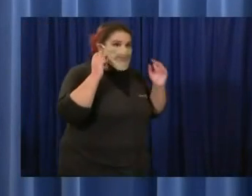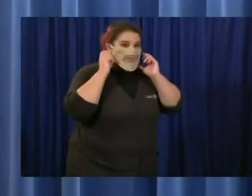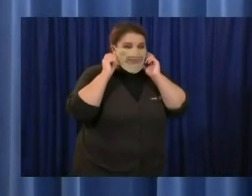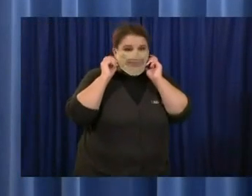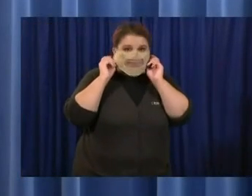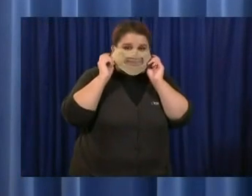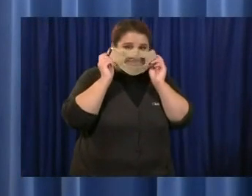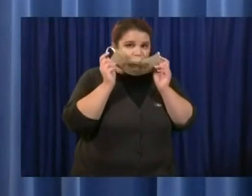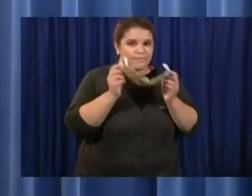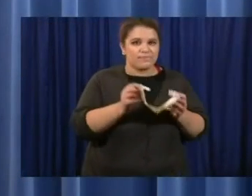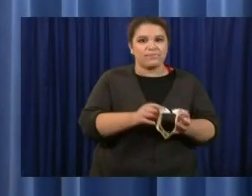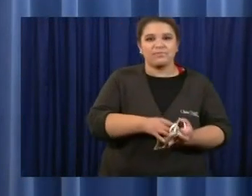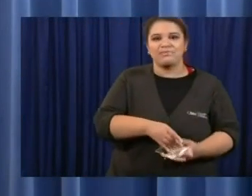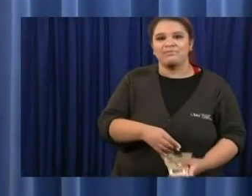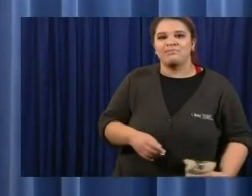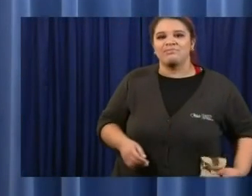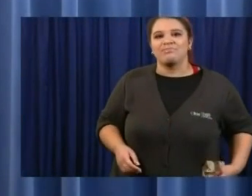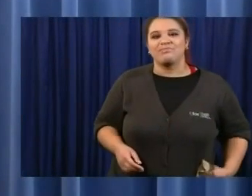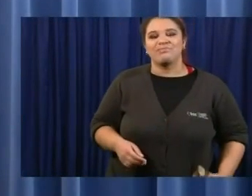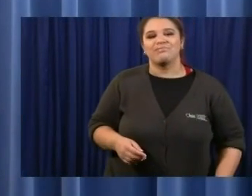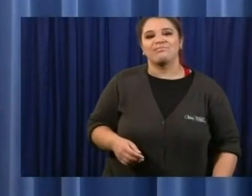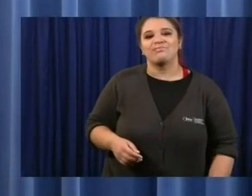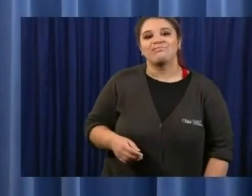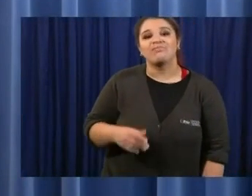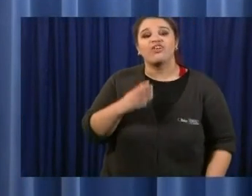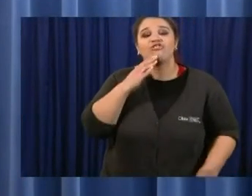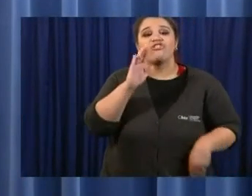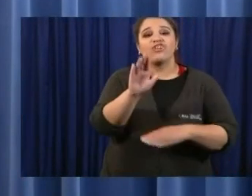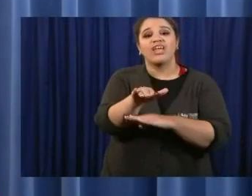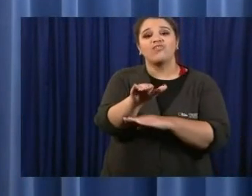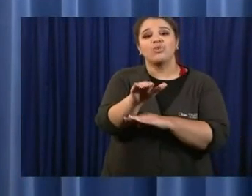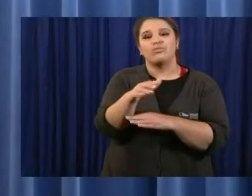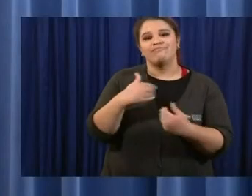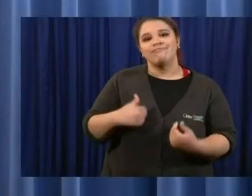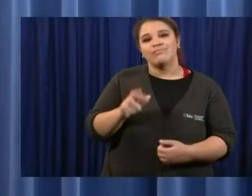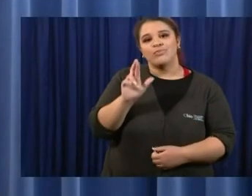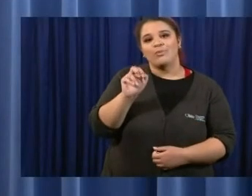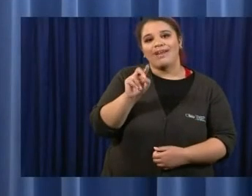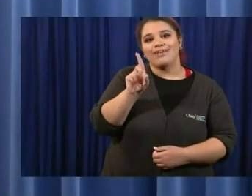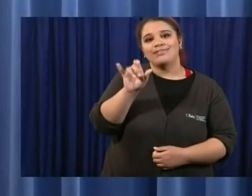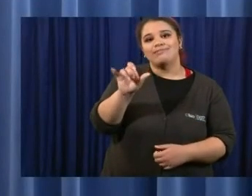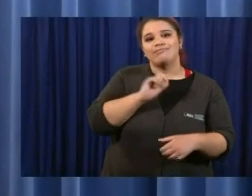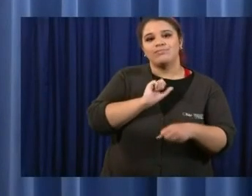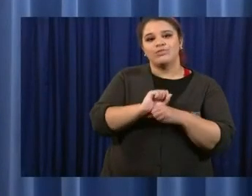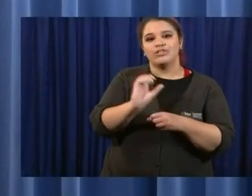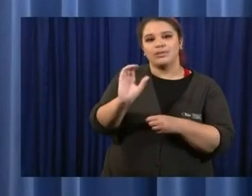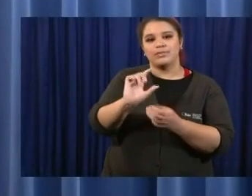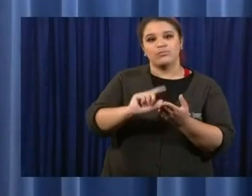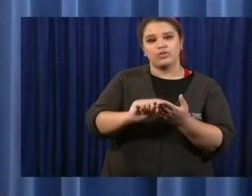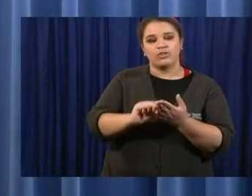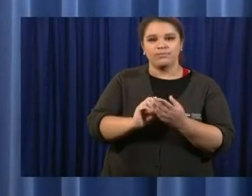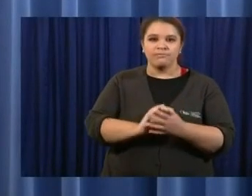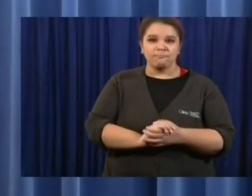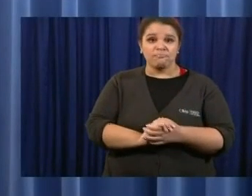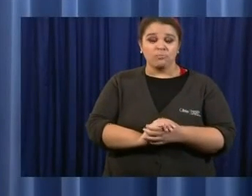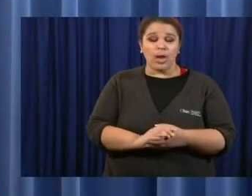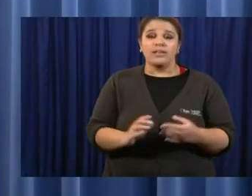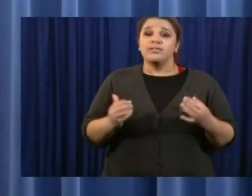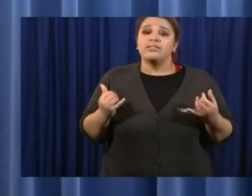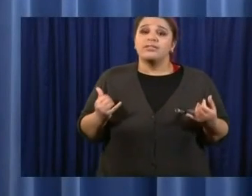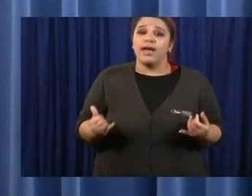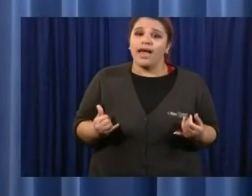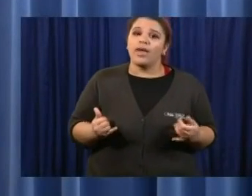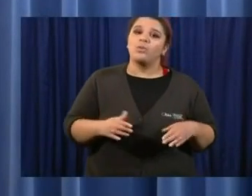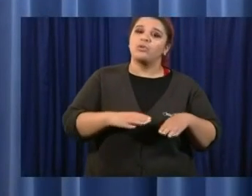good afternoon, Governor. Randy Ludlow with the Columbus Dispatch. Um, as we reopen today, at least the general office environment,